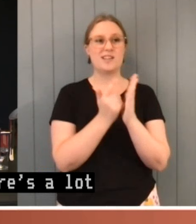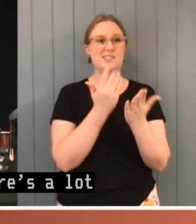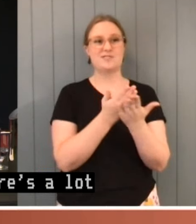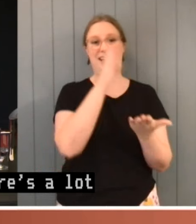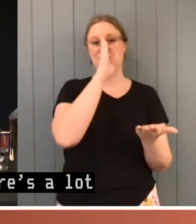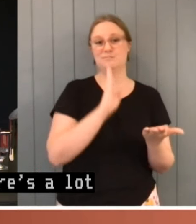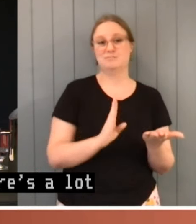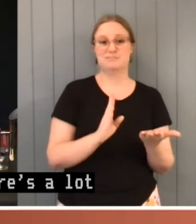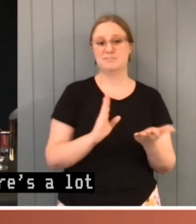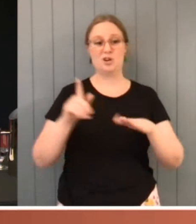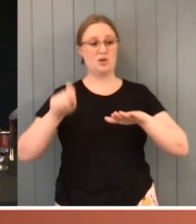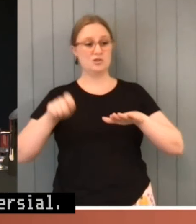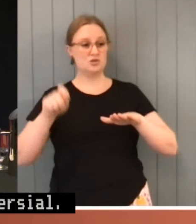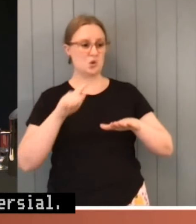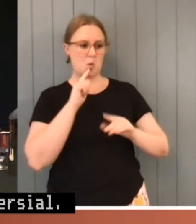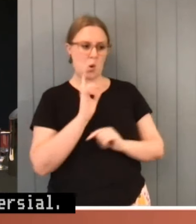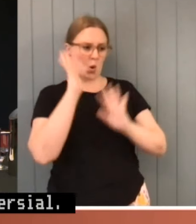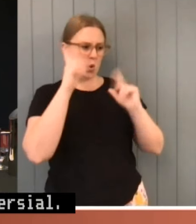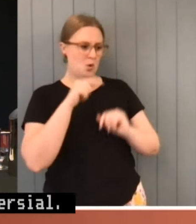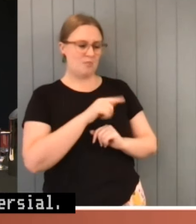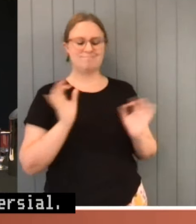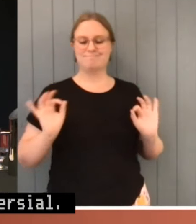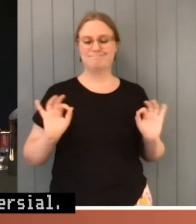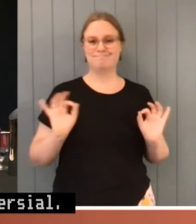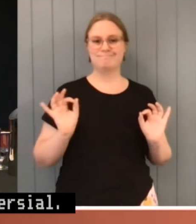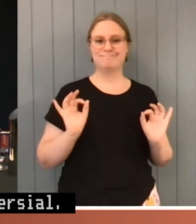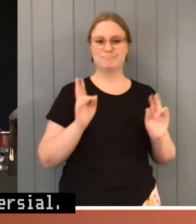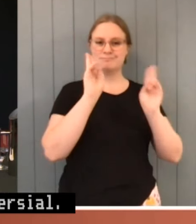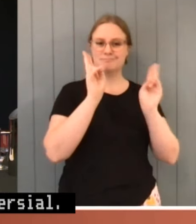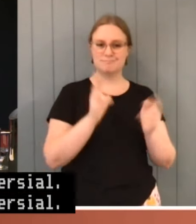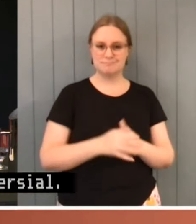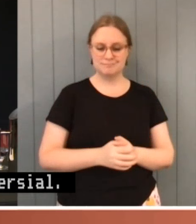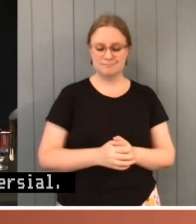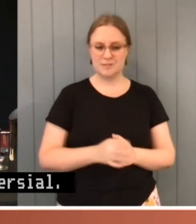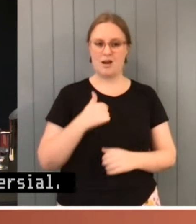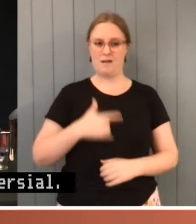But in those... I would have thought that as a matter of prudence,